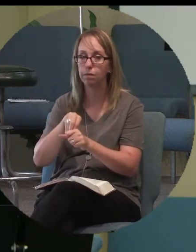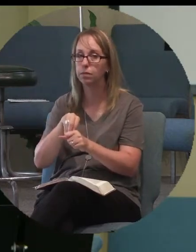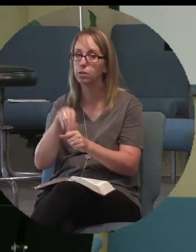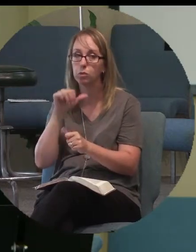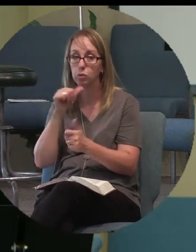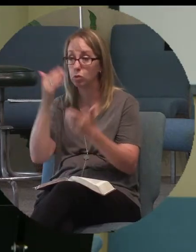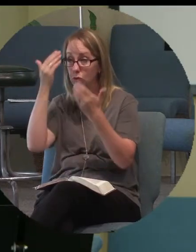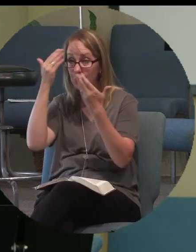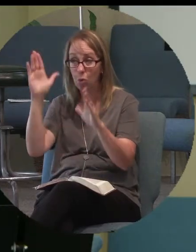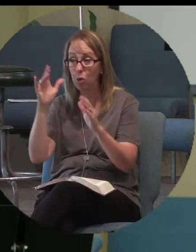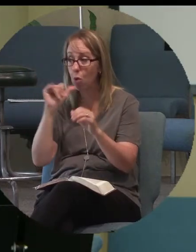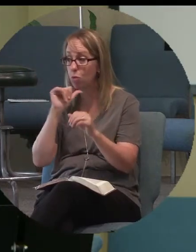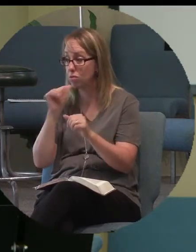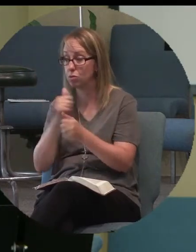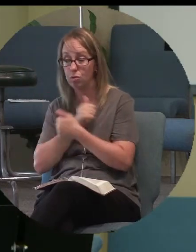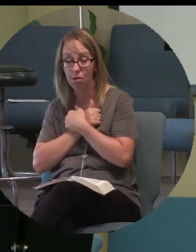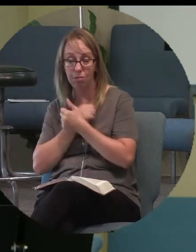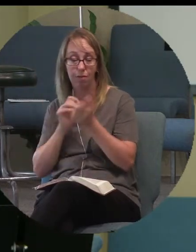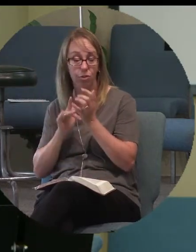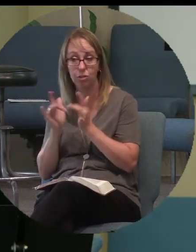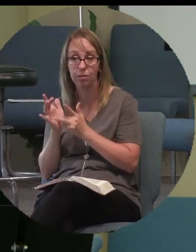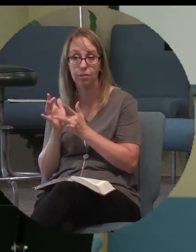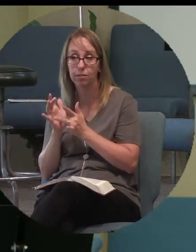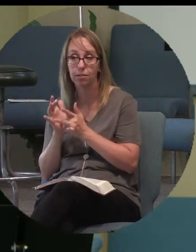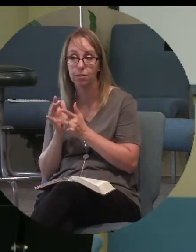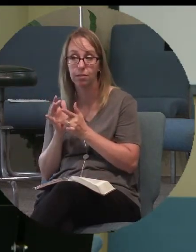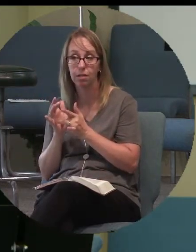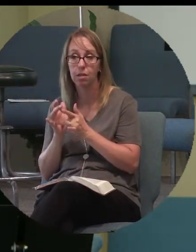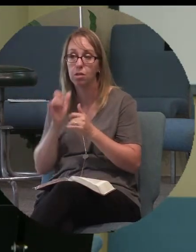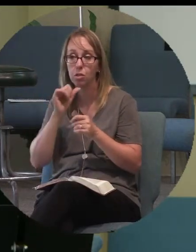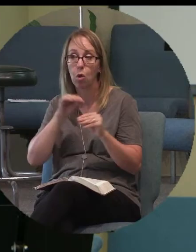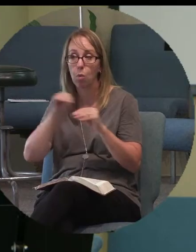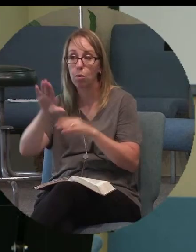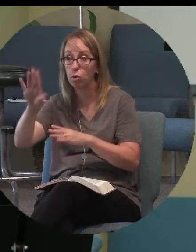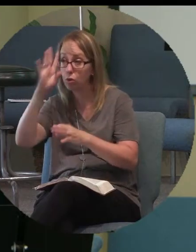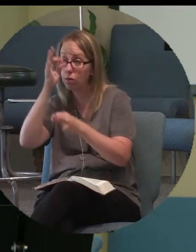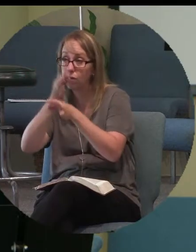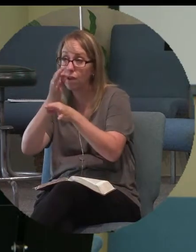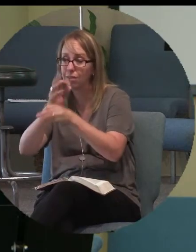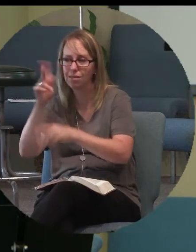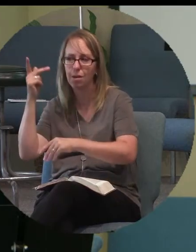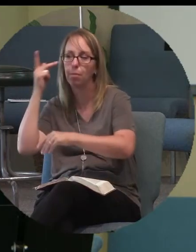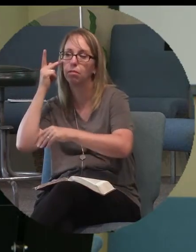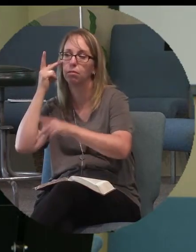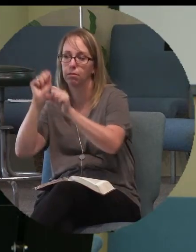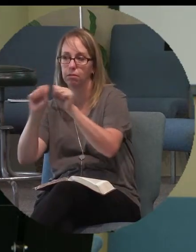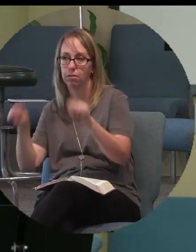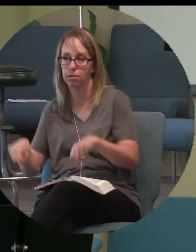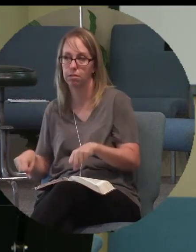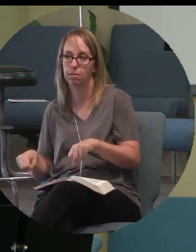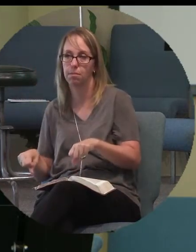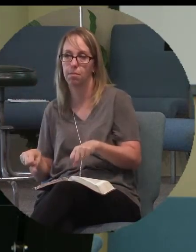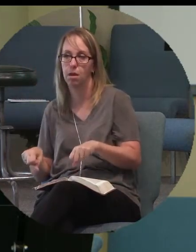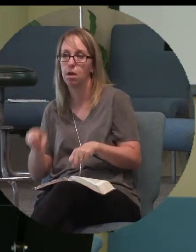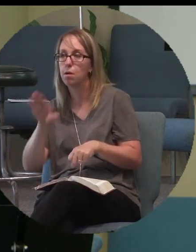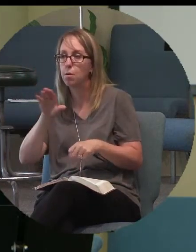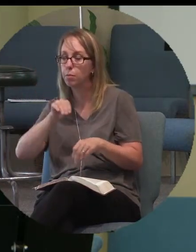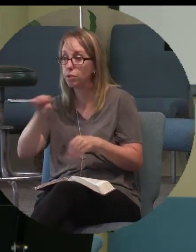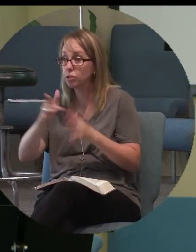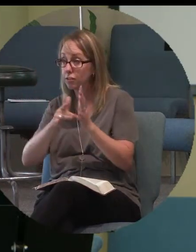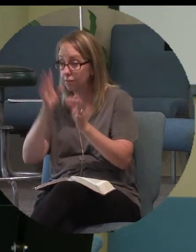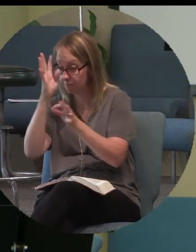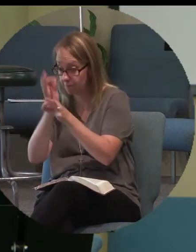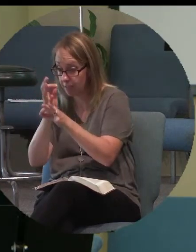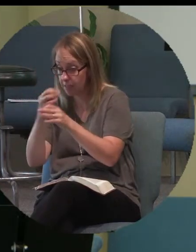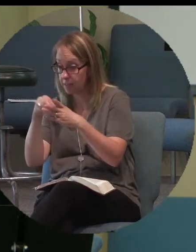know and don't love Jesus. So don't put your faith in the political system. Put your faith in Jesus.